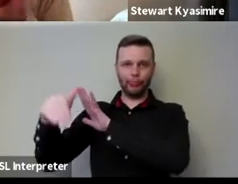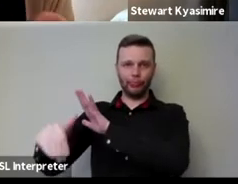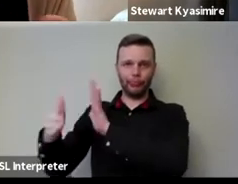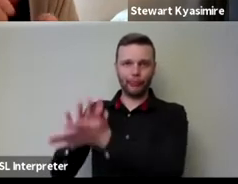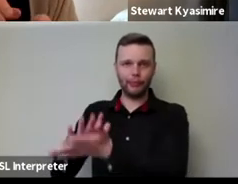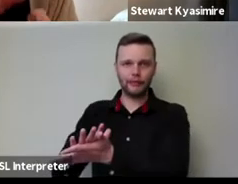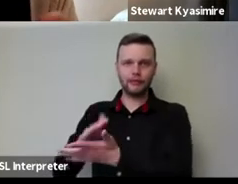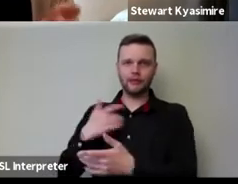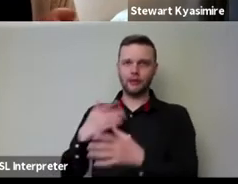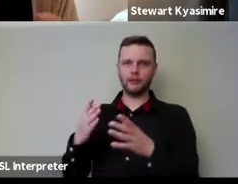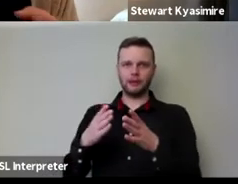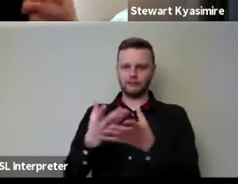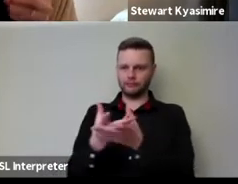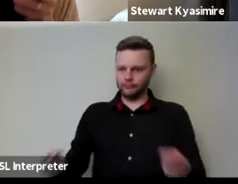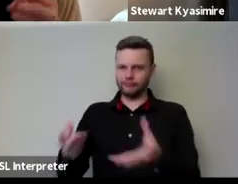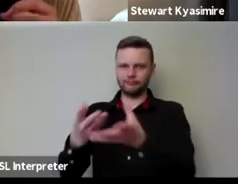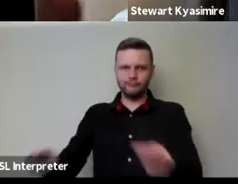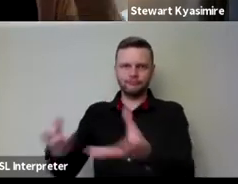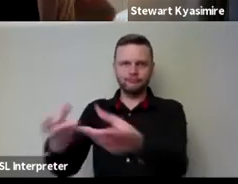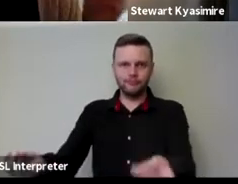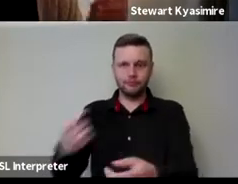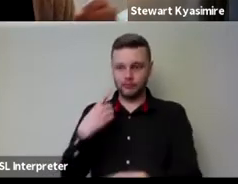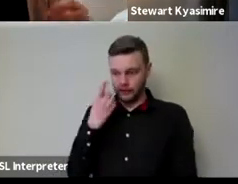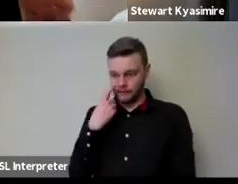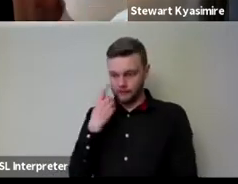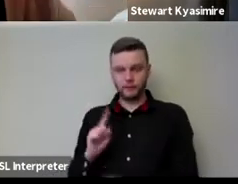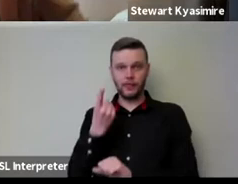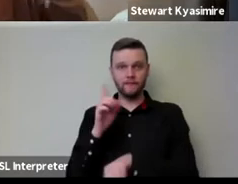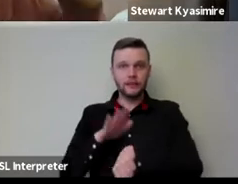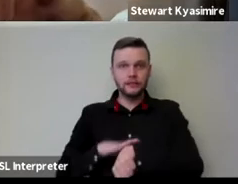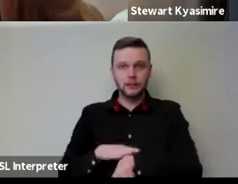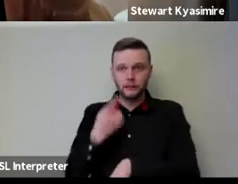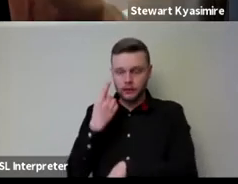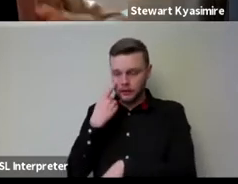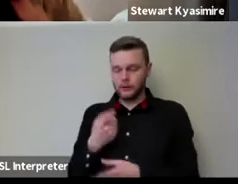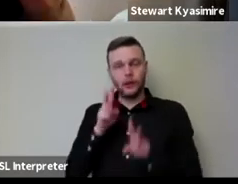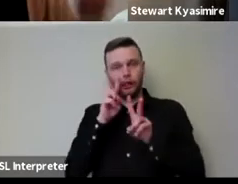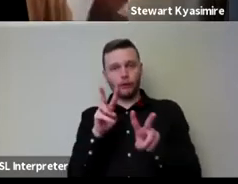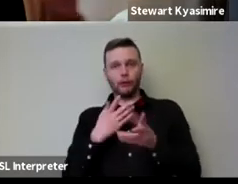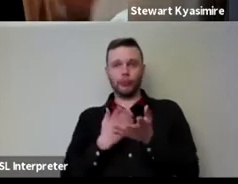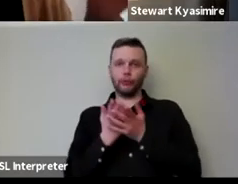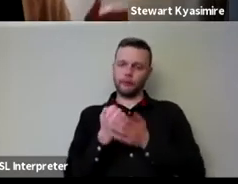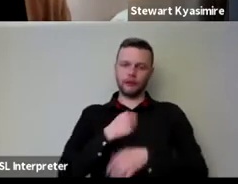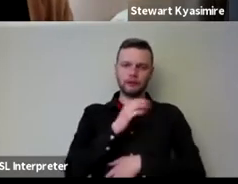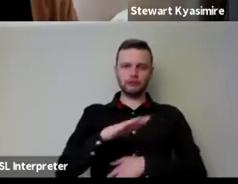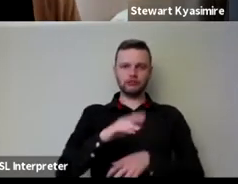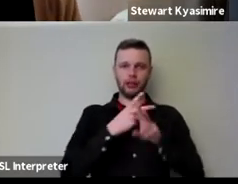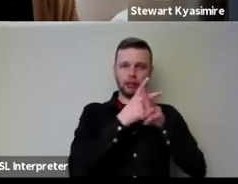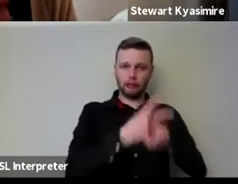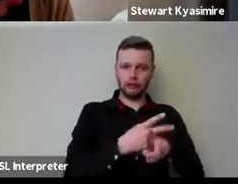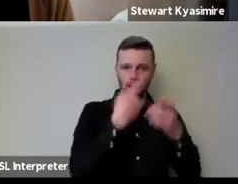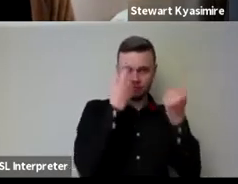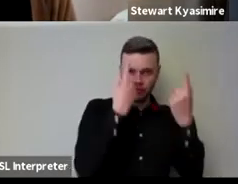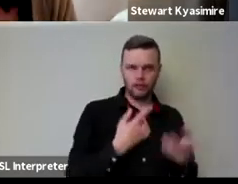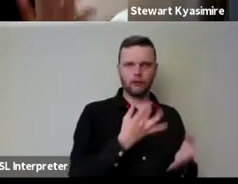chasms now opening up that are visible for the first time part i mean you know when i look at it through a child care lens it's horrifying um